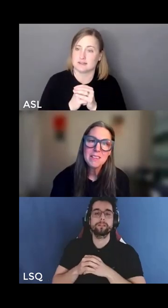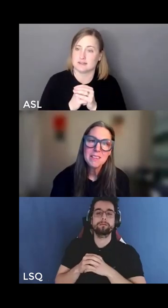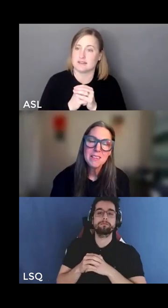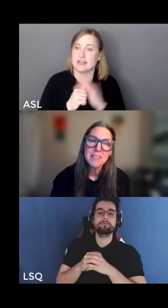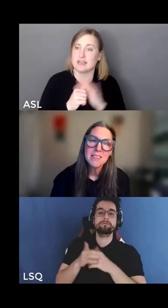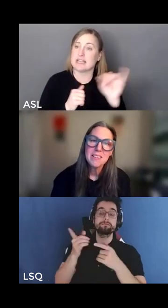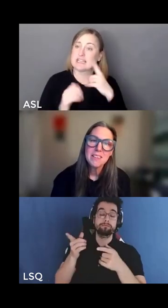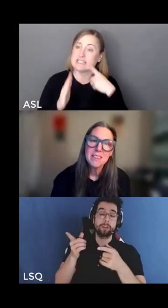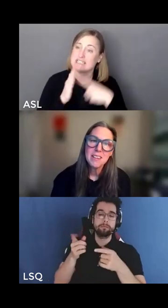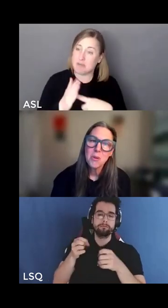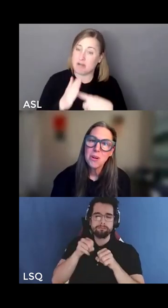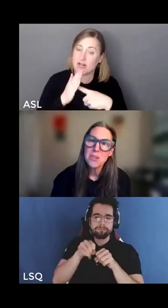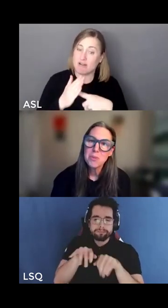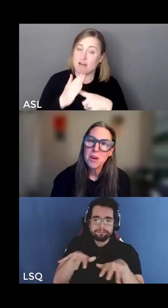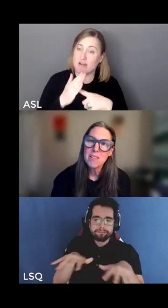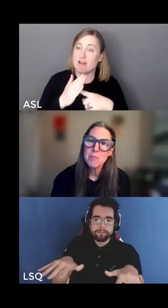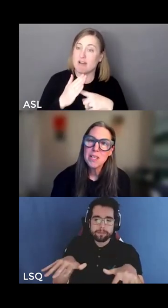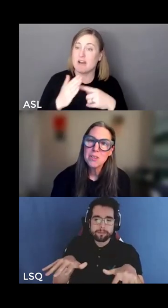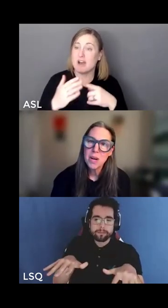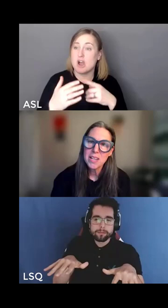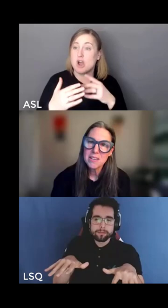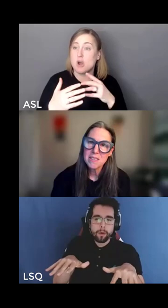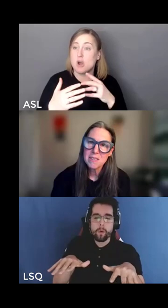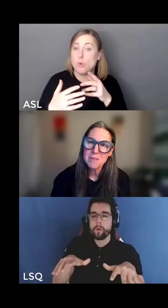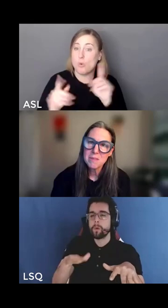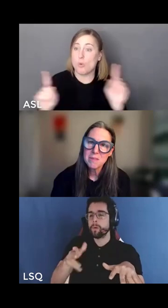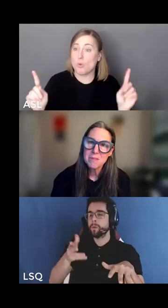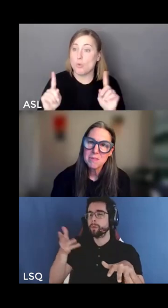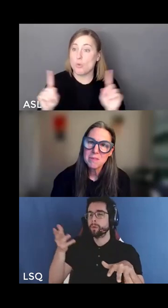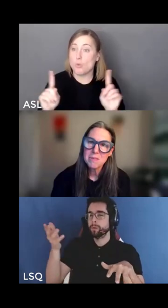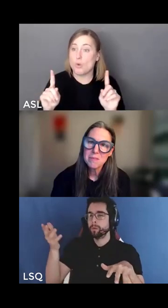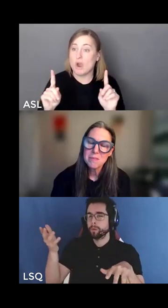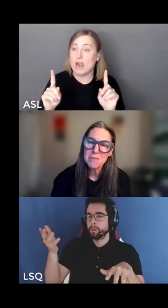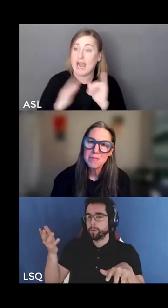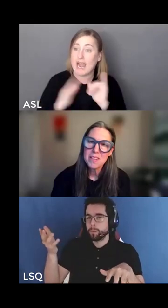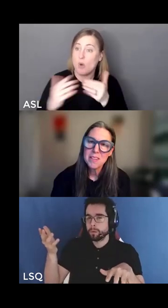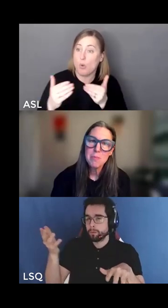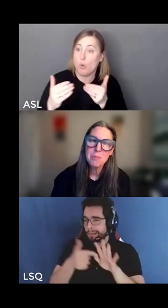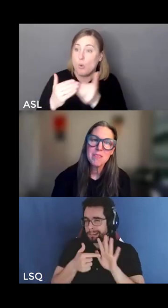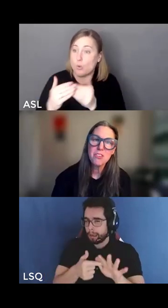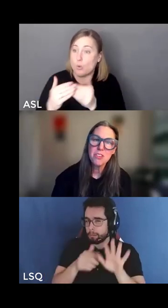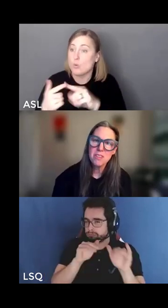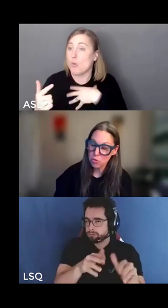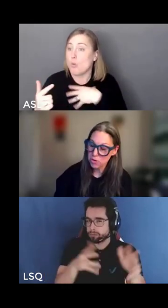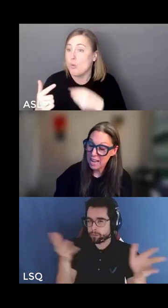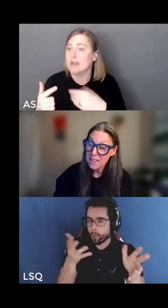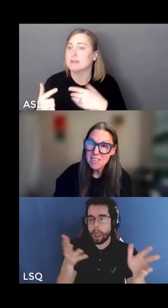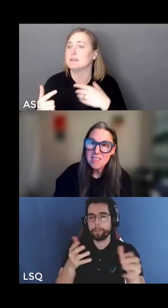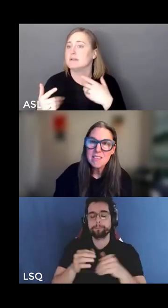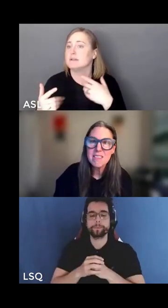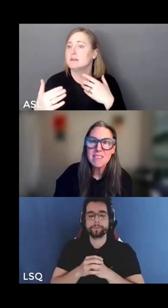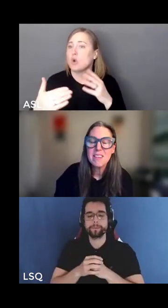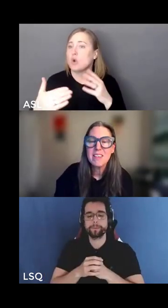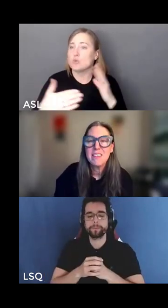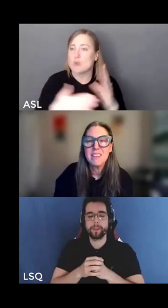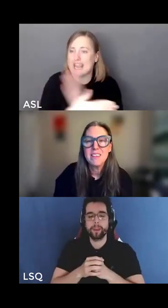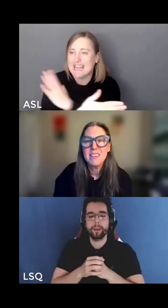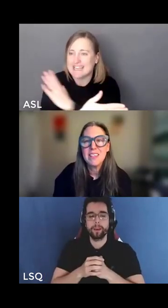according to proximity to whiteness that positions creates